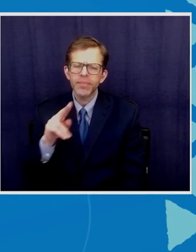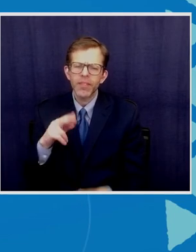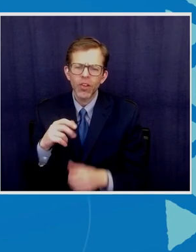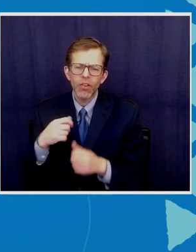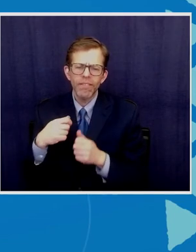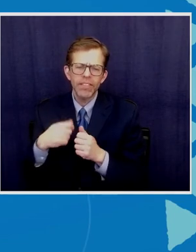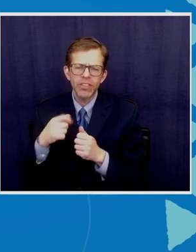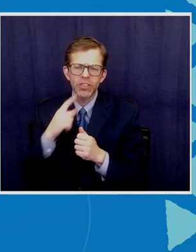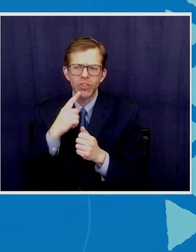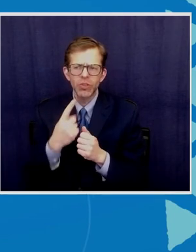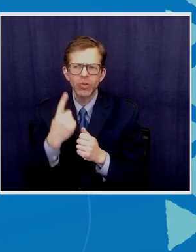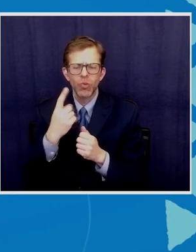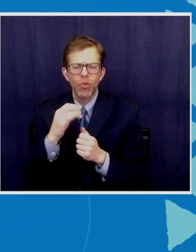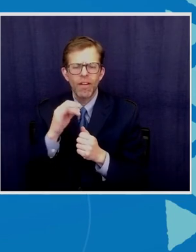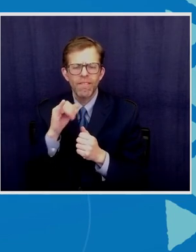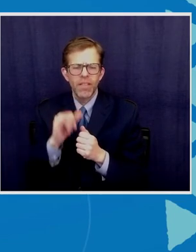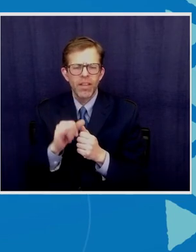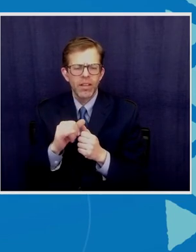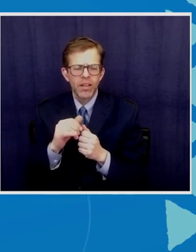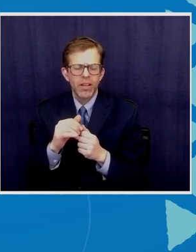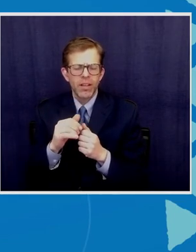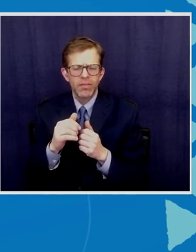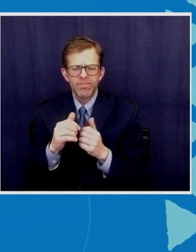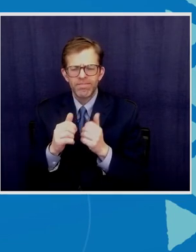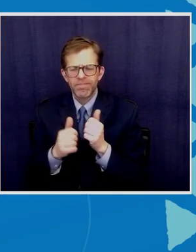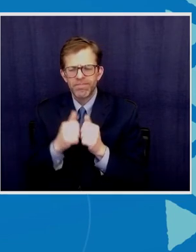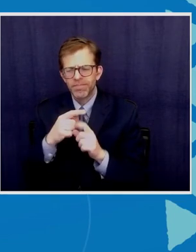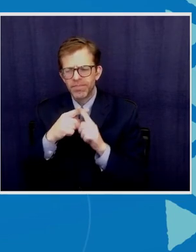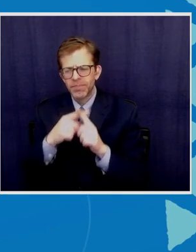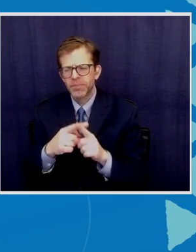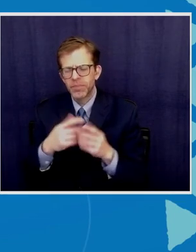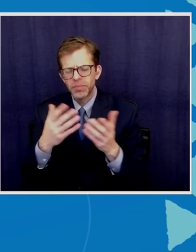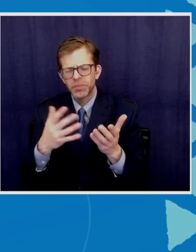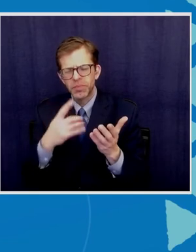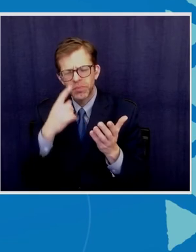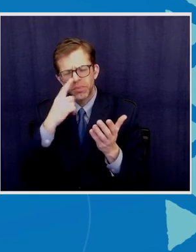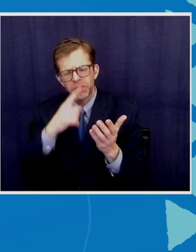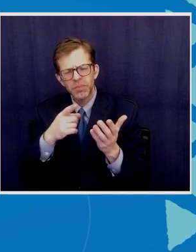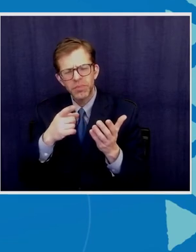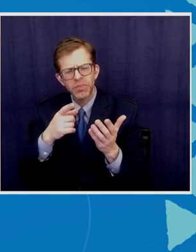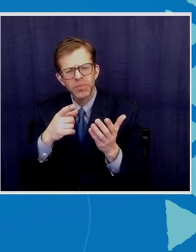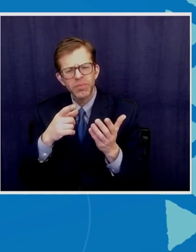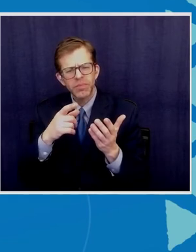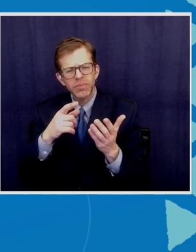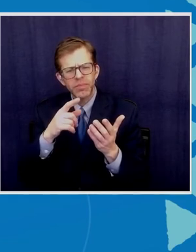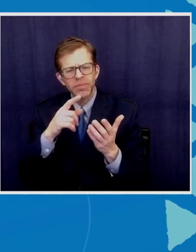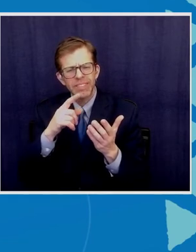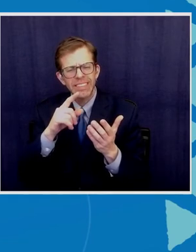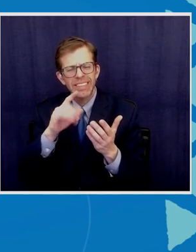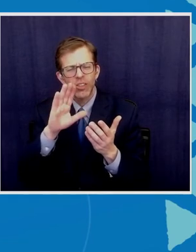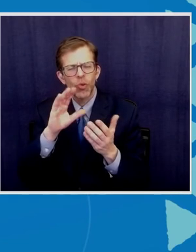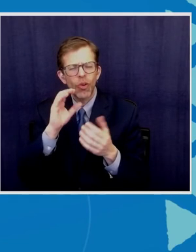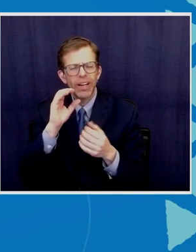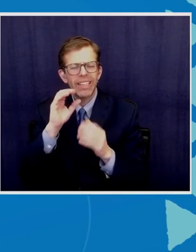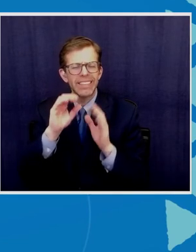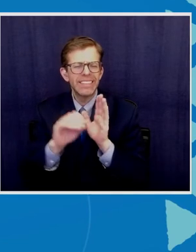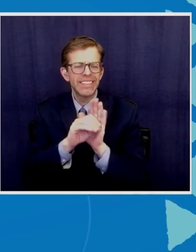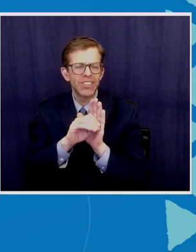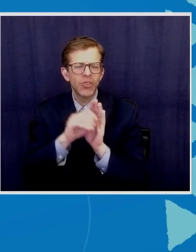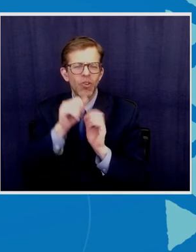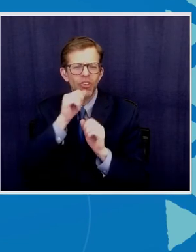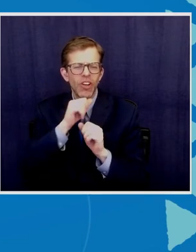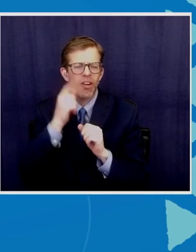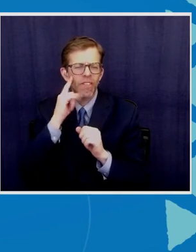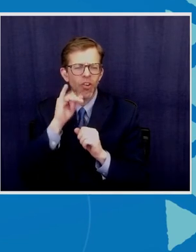of the master policy target what is your this zero tolerance policies for IUU fishing